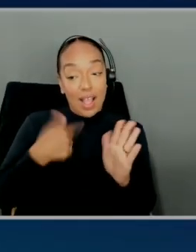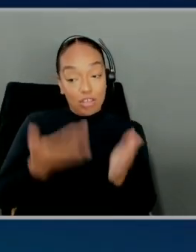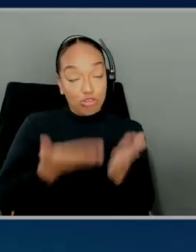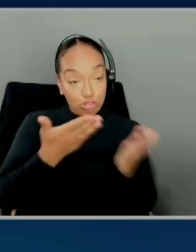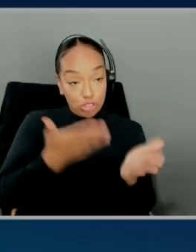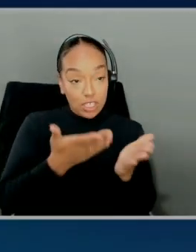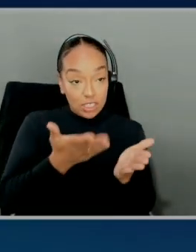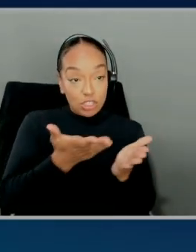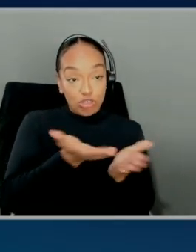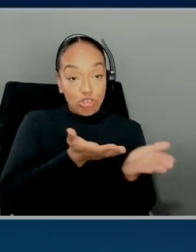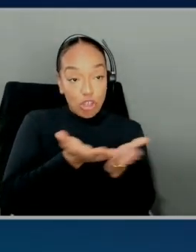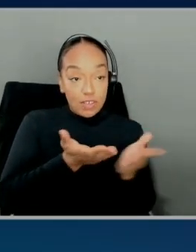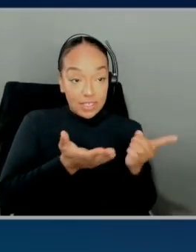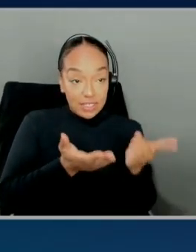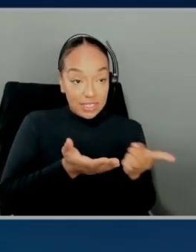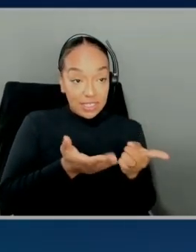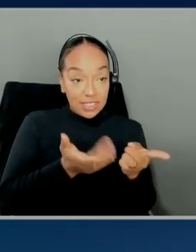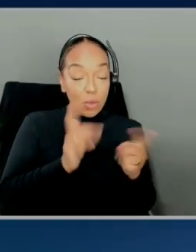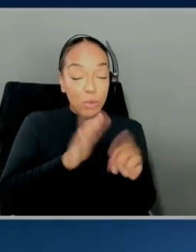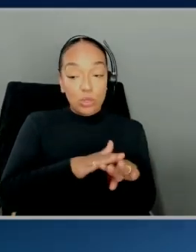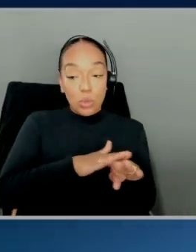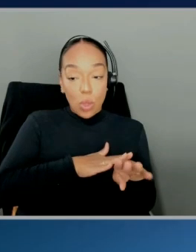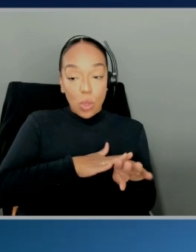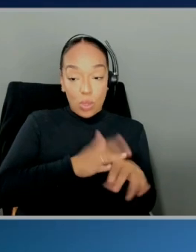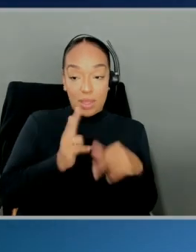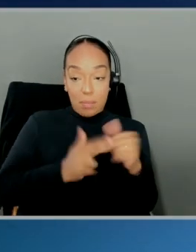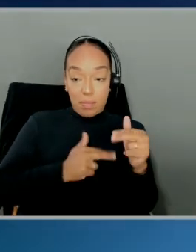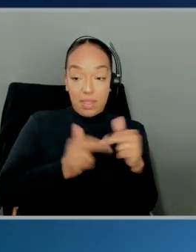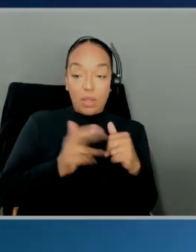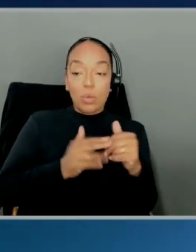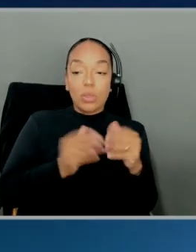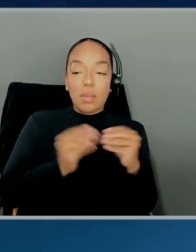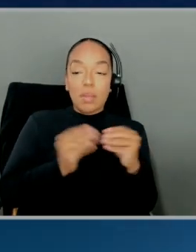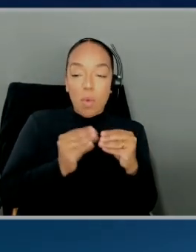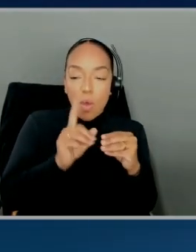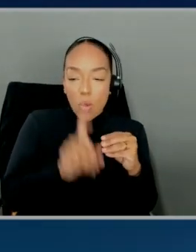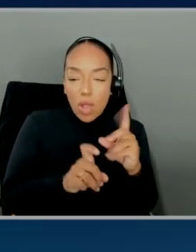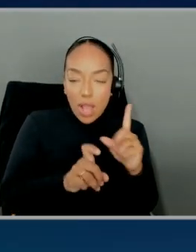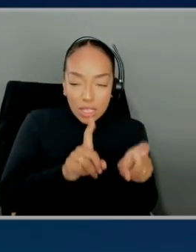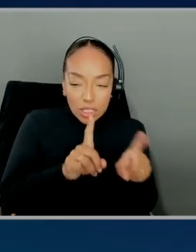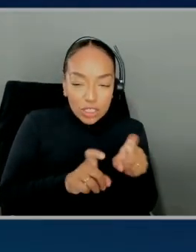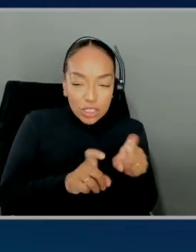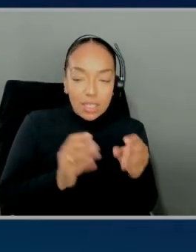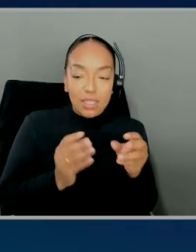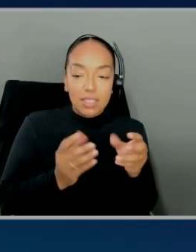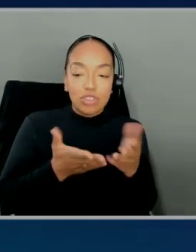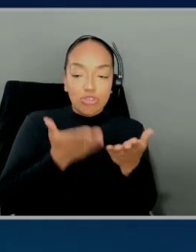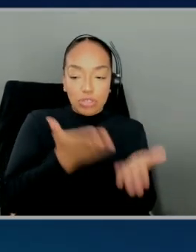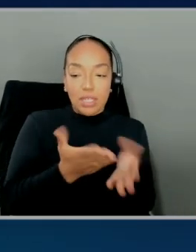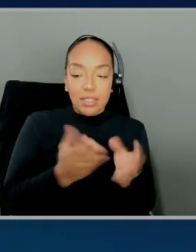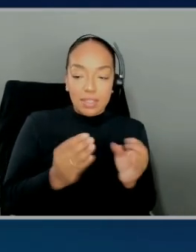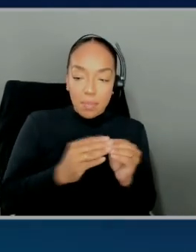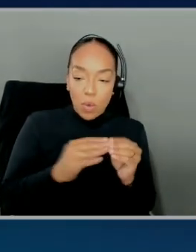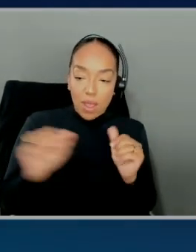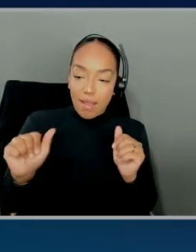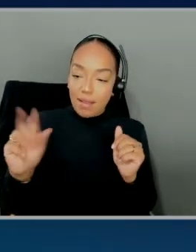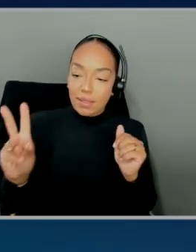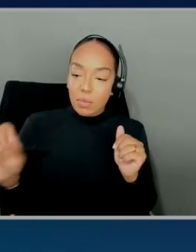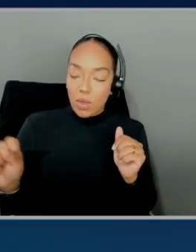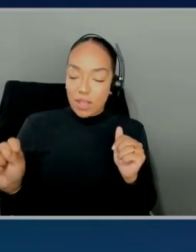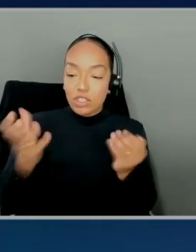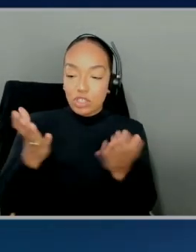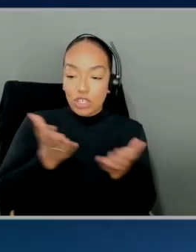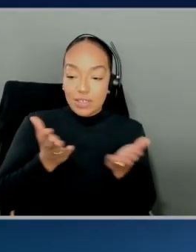architecture, so, again, we're going to slowly build this out by asking more questions and suggesting more AWS services. And, as someone in the chat